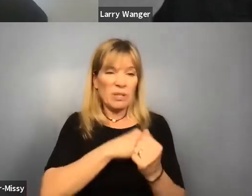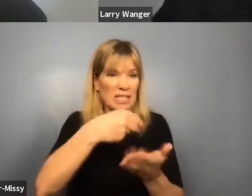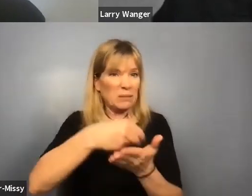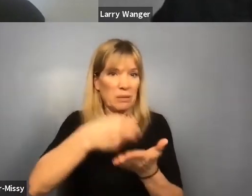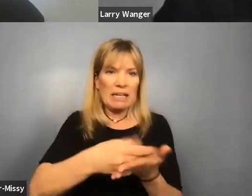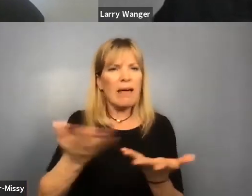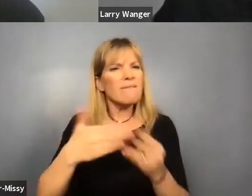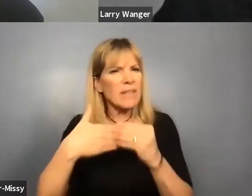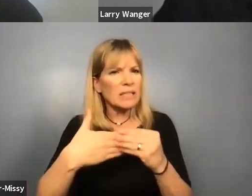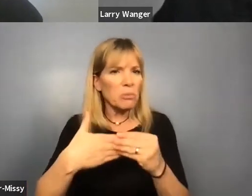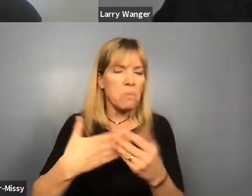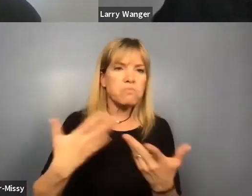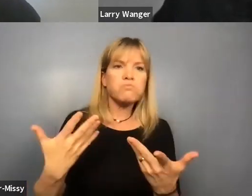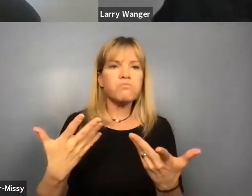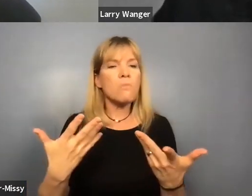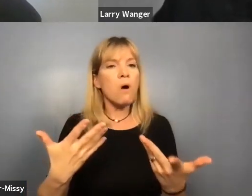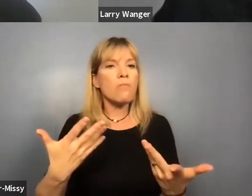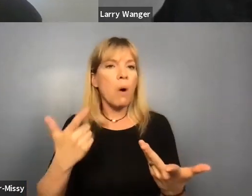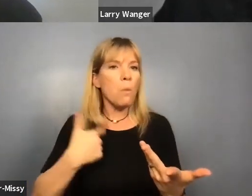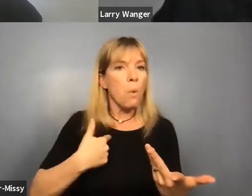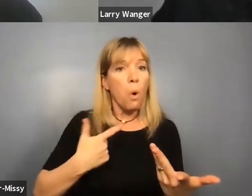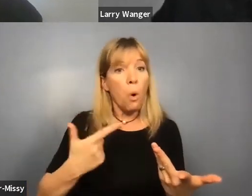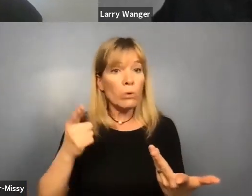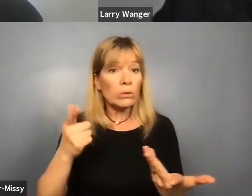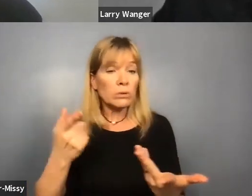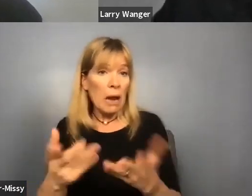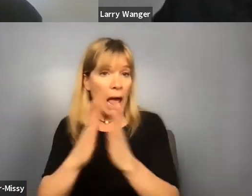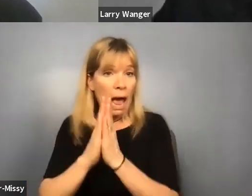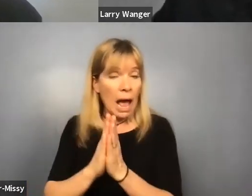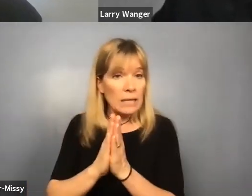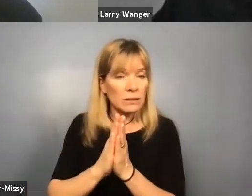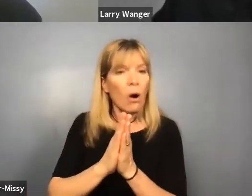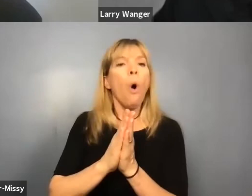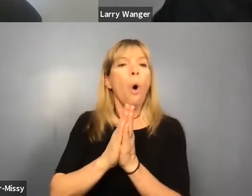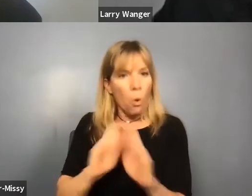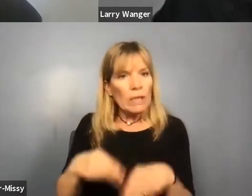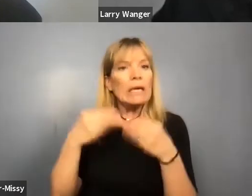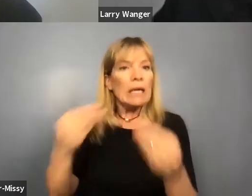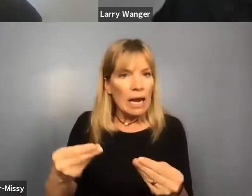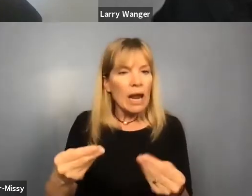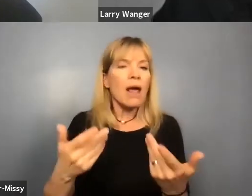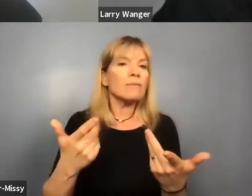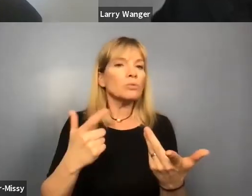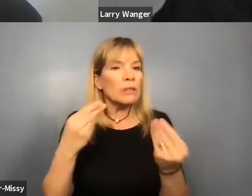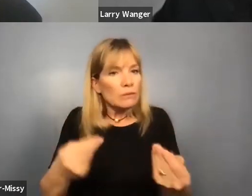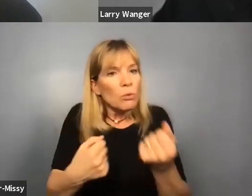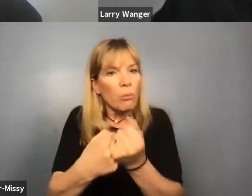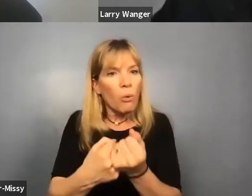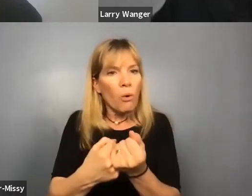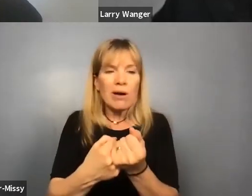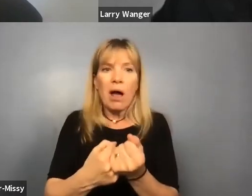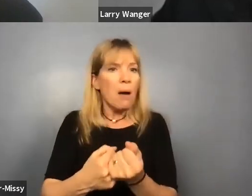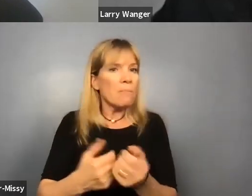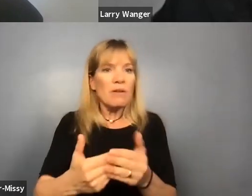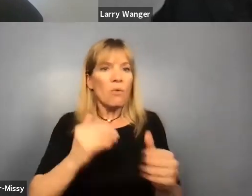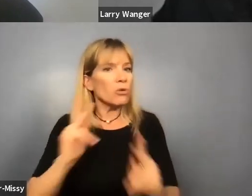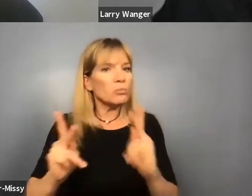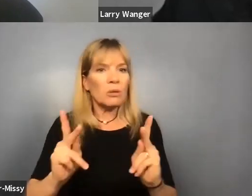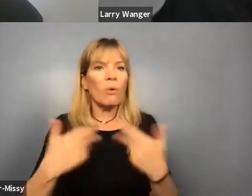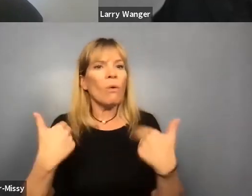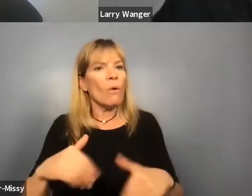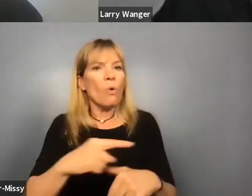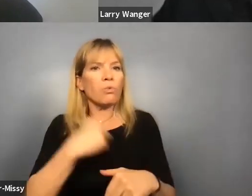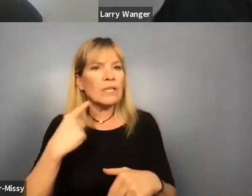to respond to the needs as they come to us to provide support to people who were otherwise at great risk of being